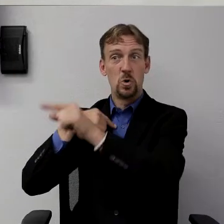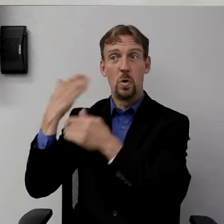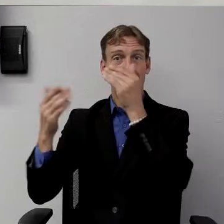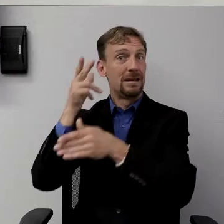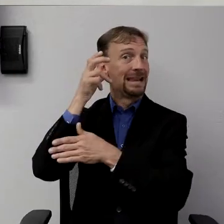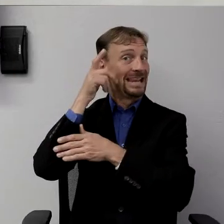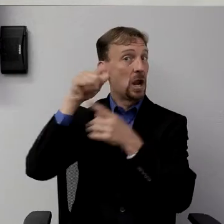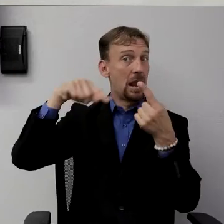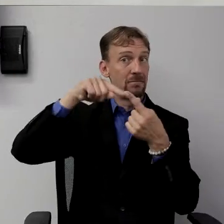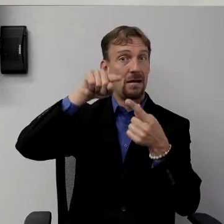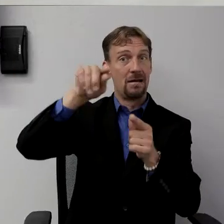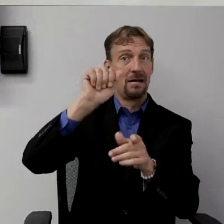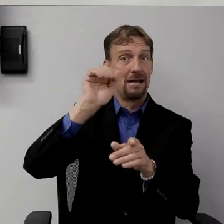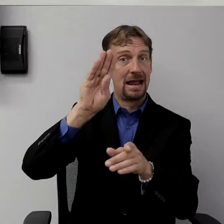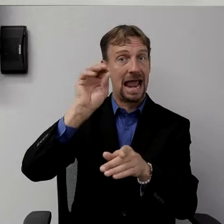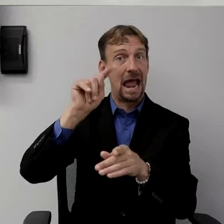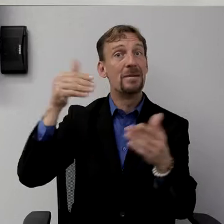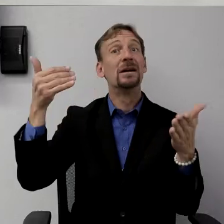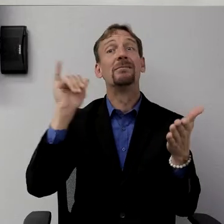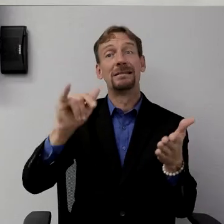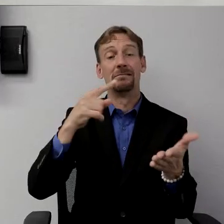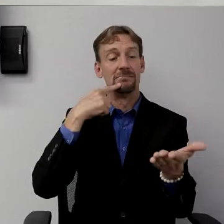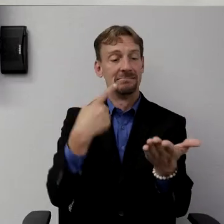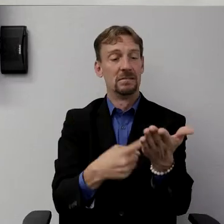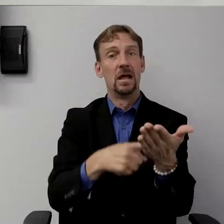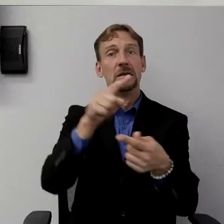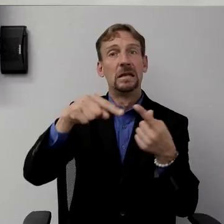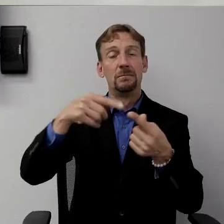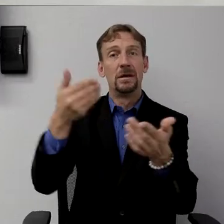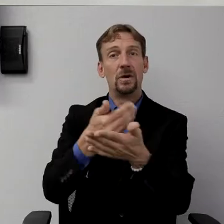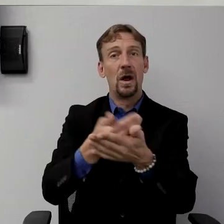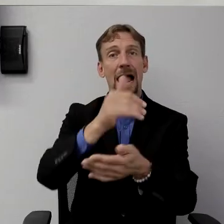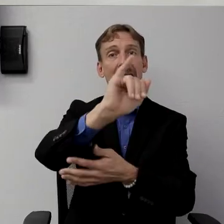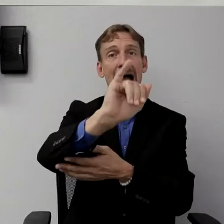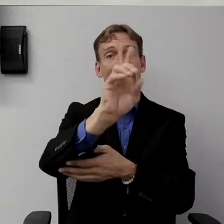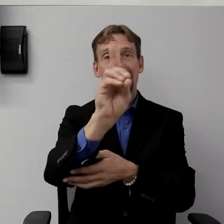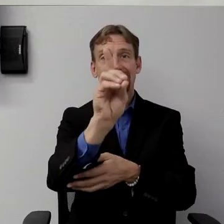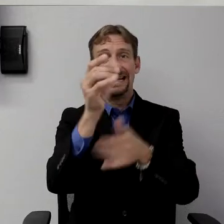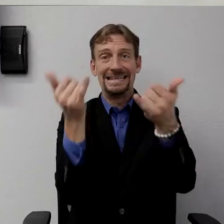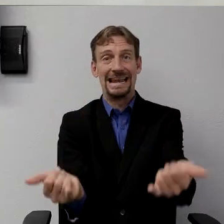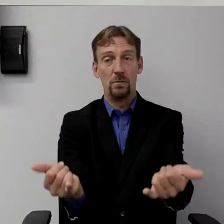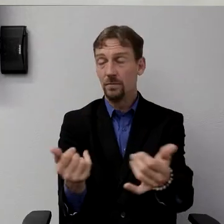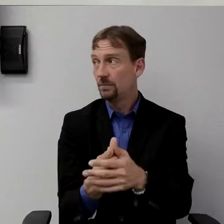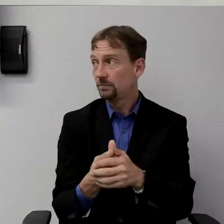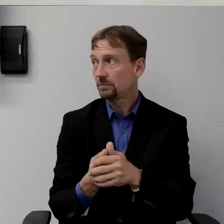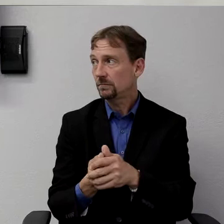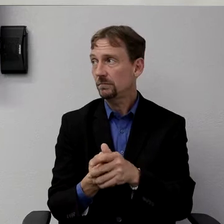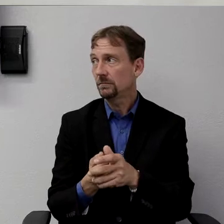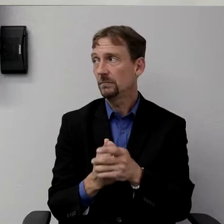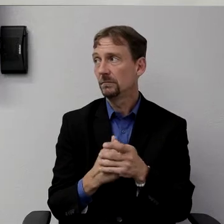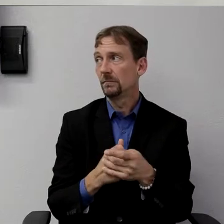new testing capability called ID Now. It was kind of purported to be a bedside